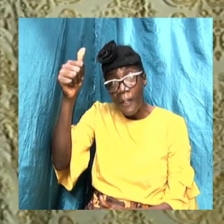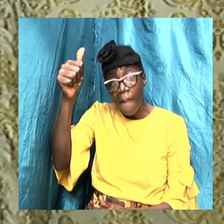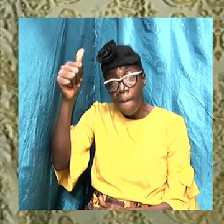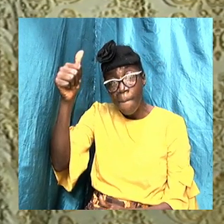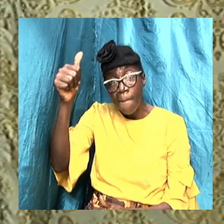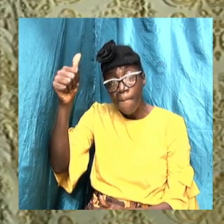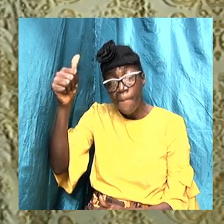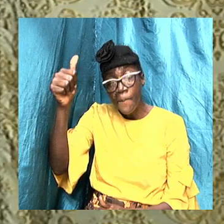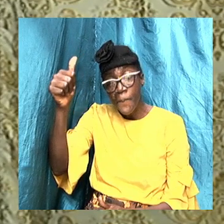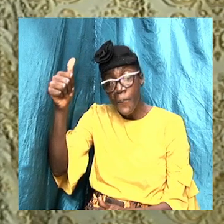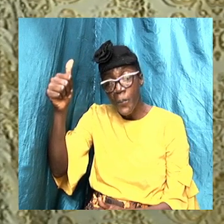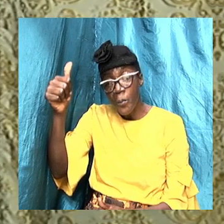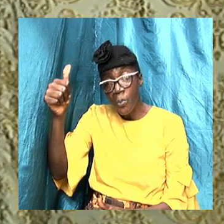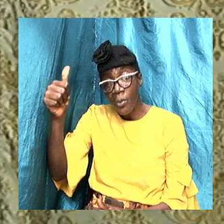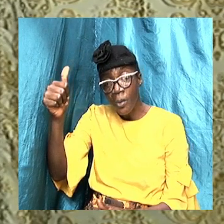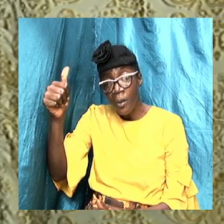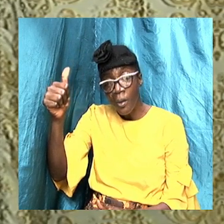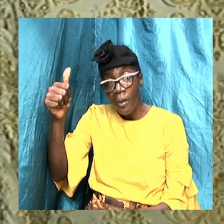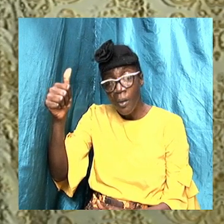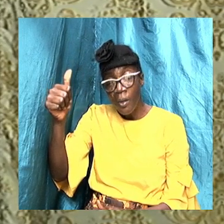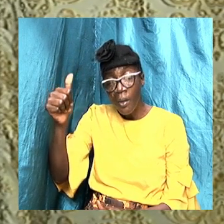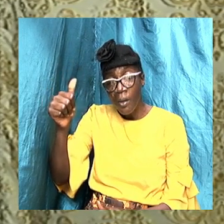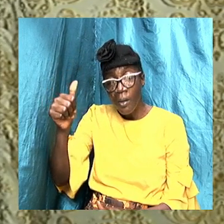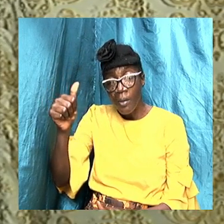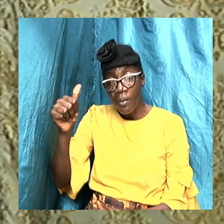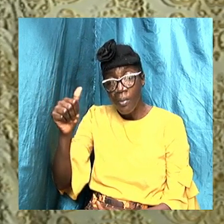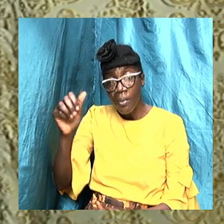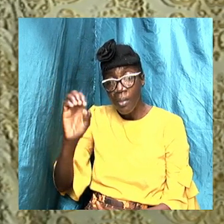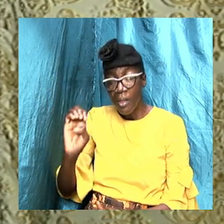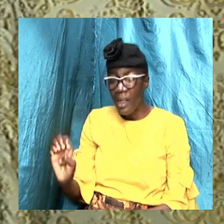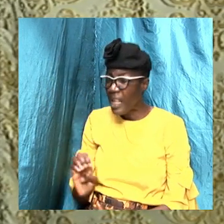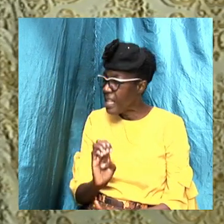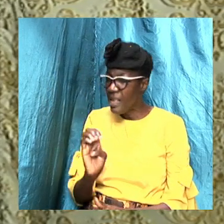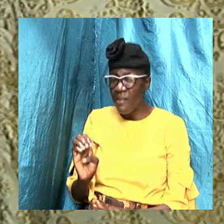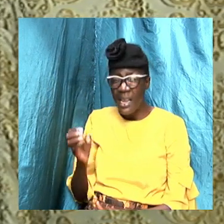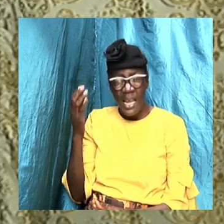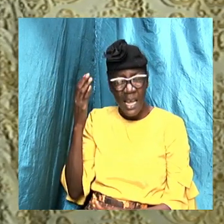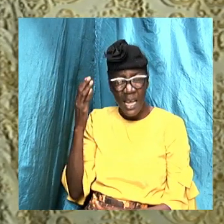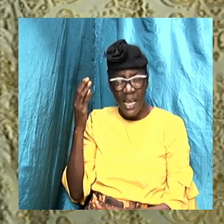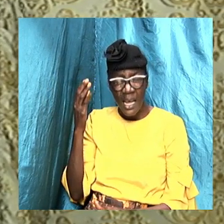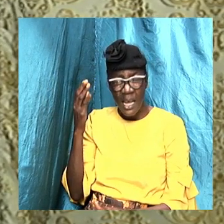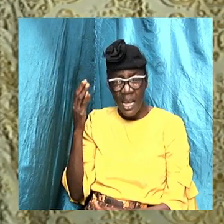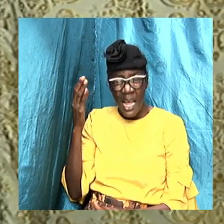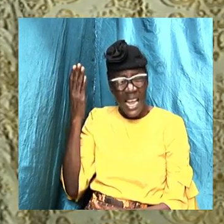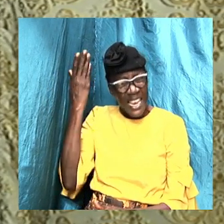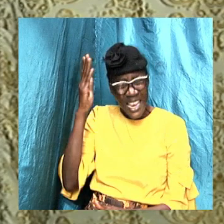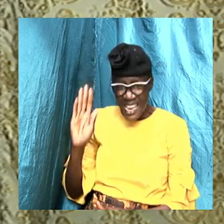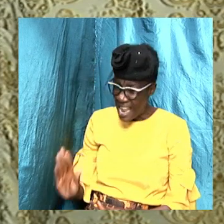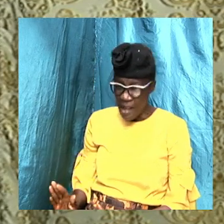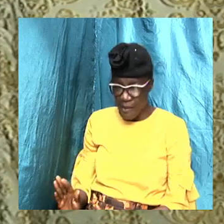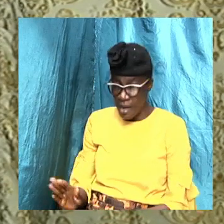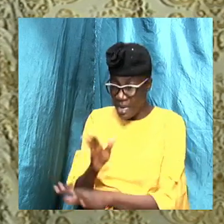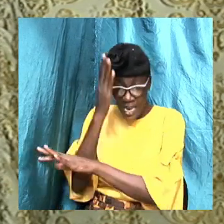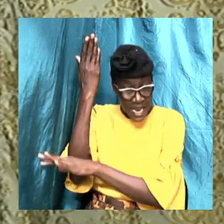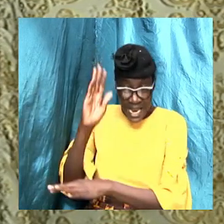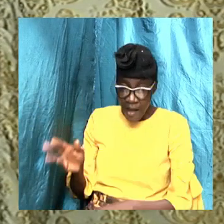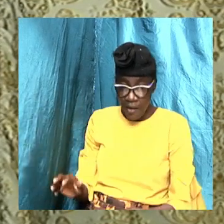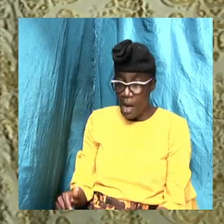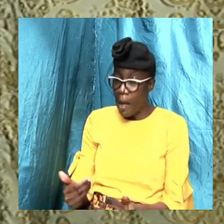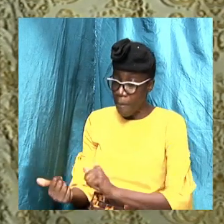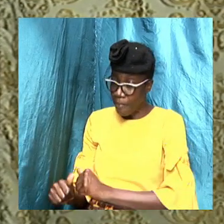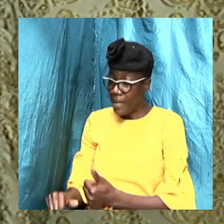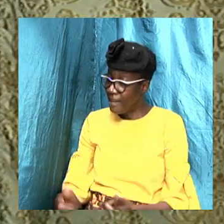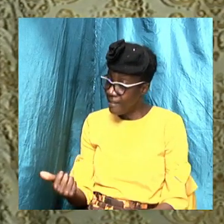baptism was accredited to Jesus even though he baptized none. Scripture for that, St. John